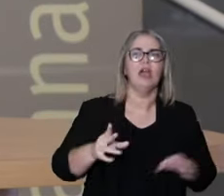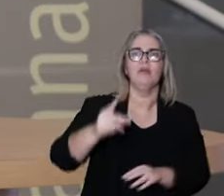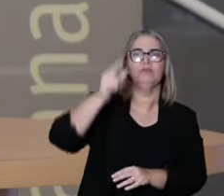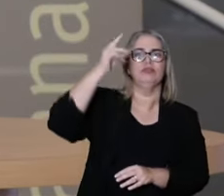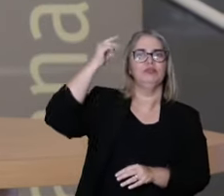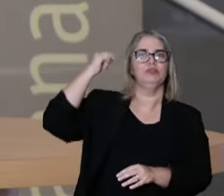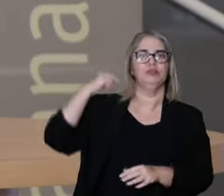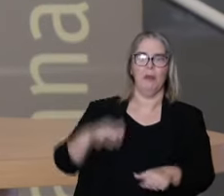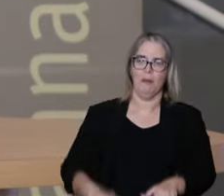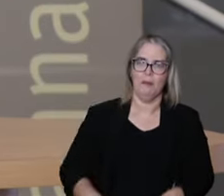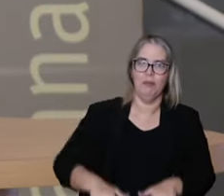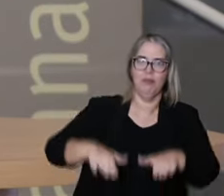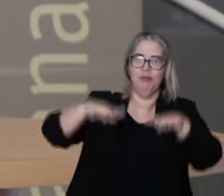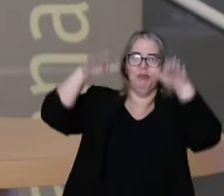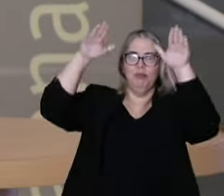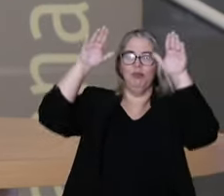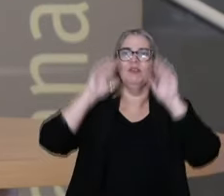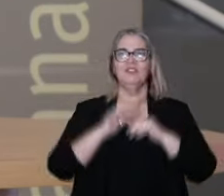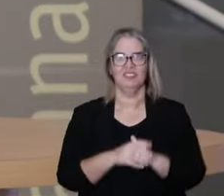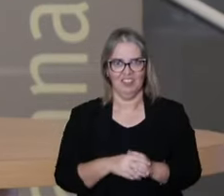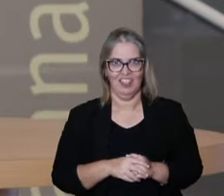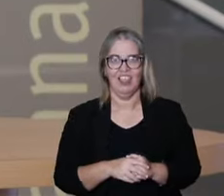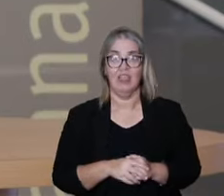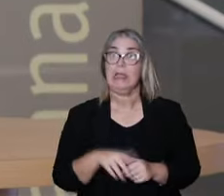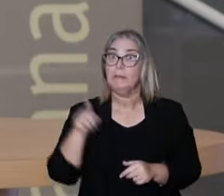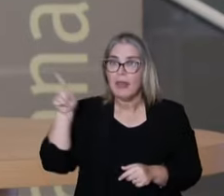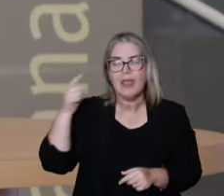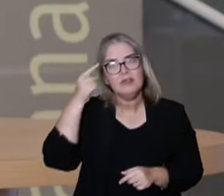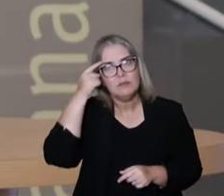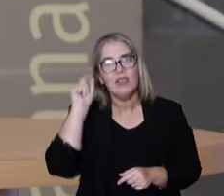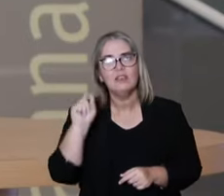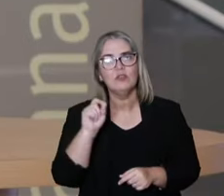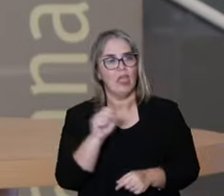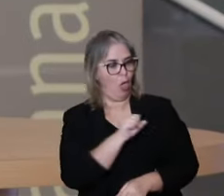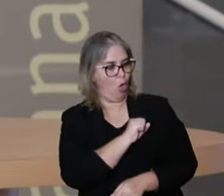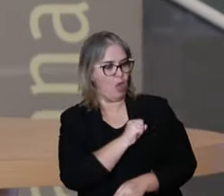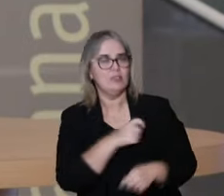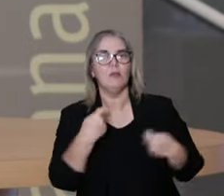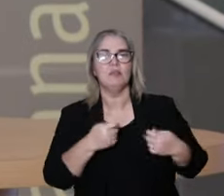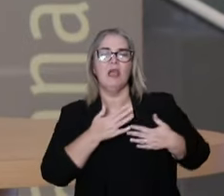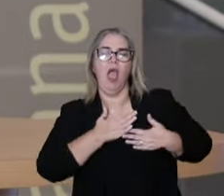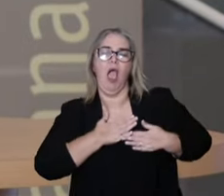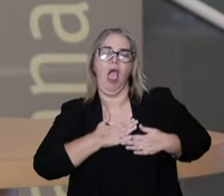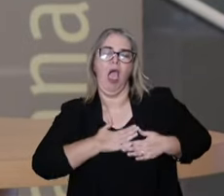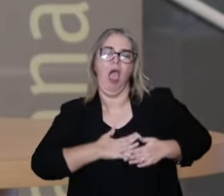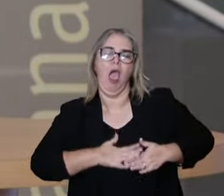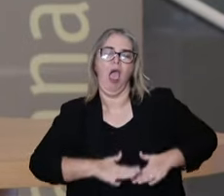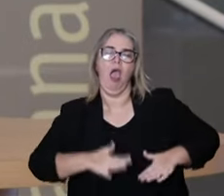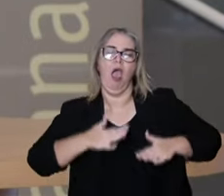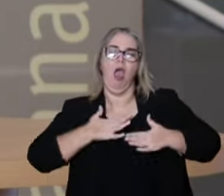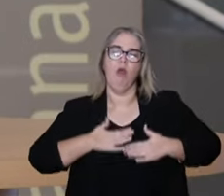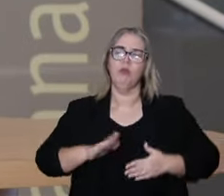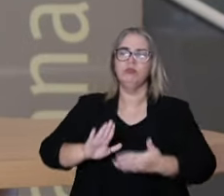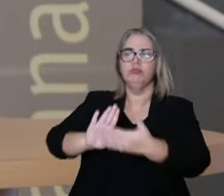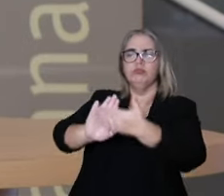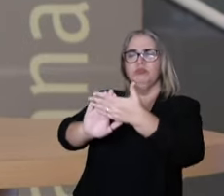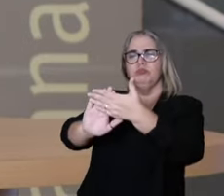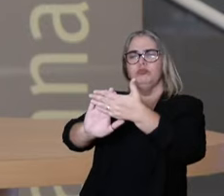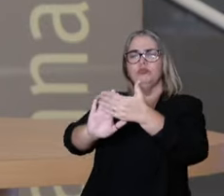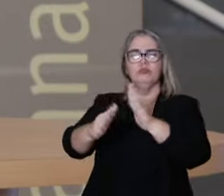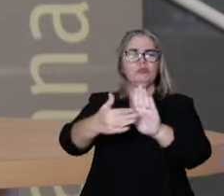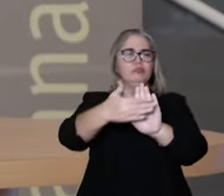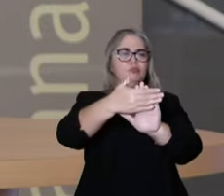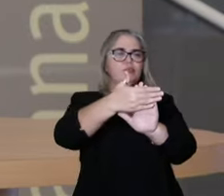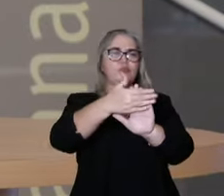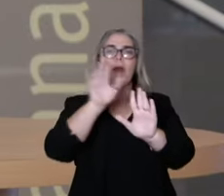out, but don't go up this heartbeat. And they always have this concern. They say you have to work out without increasing their